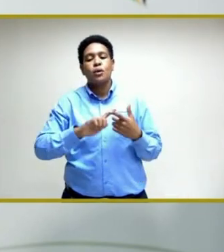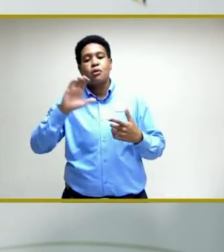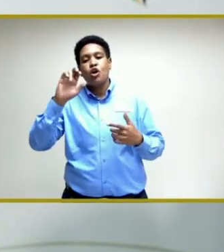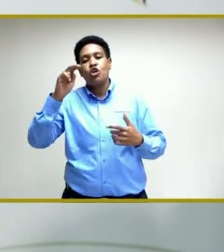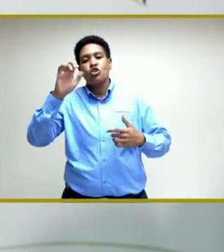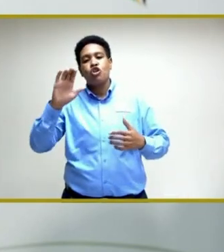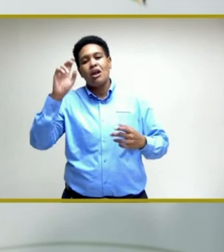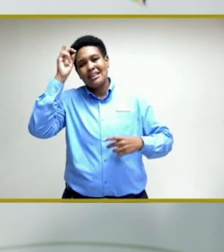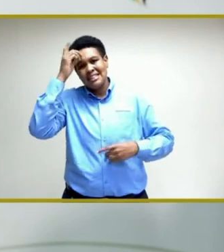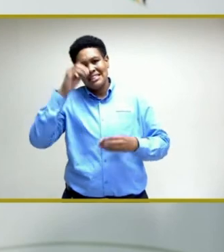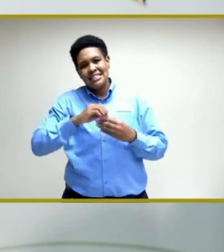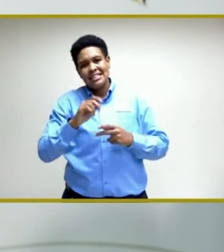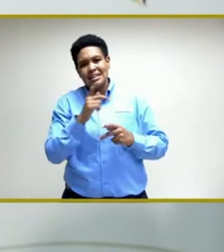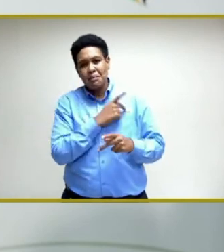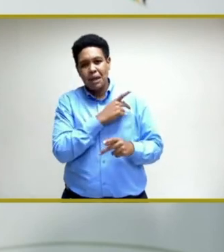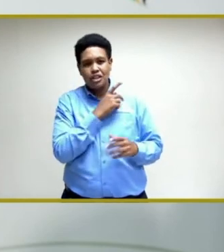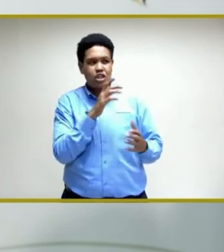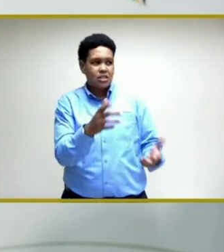diseases in patients.